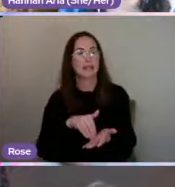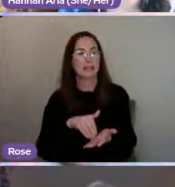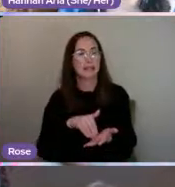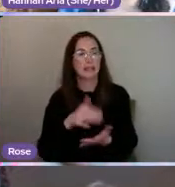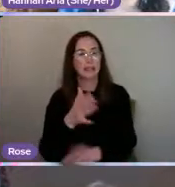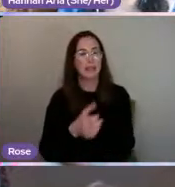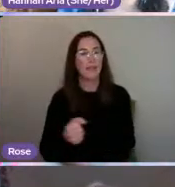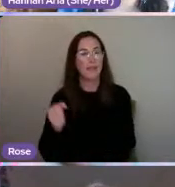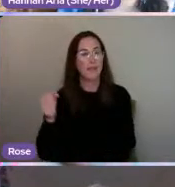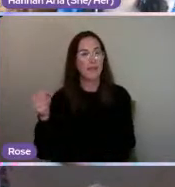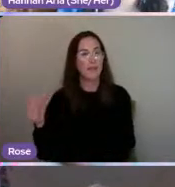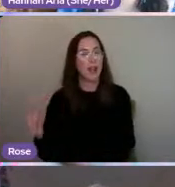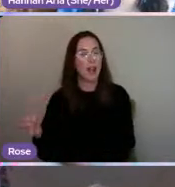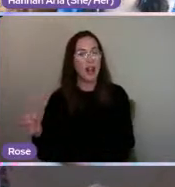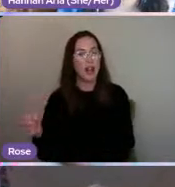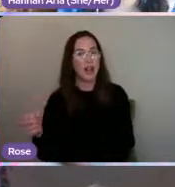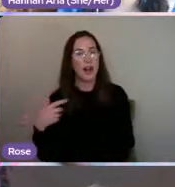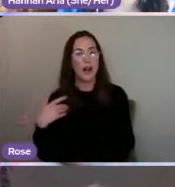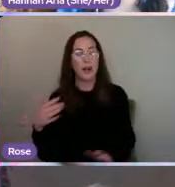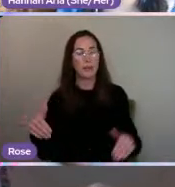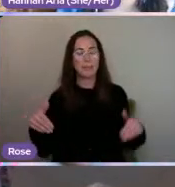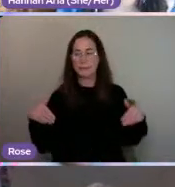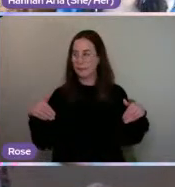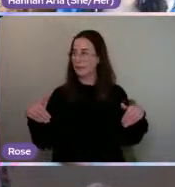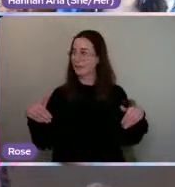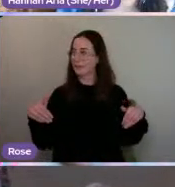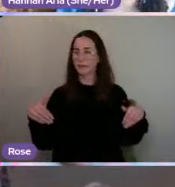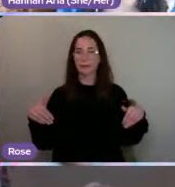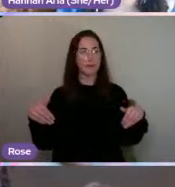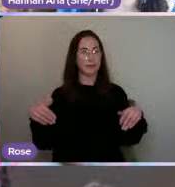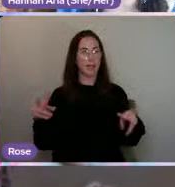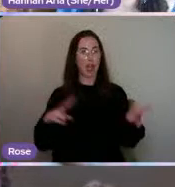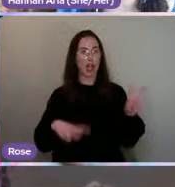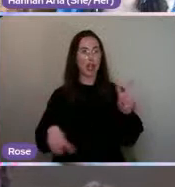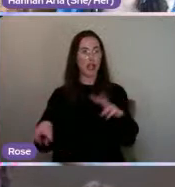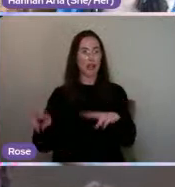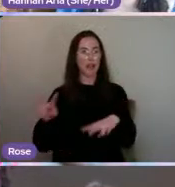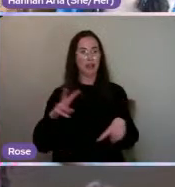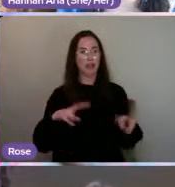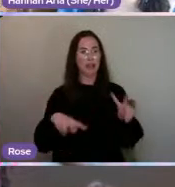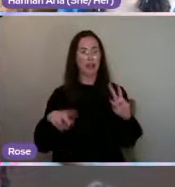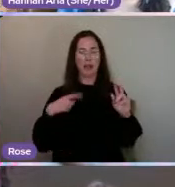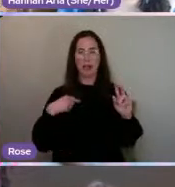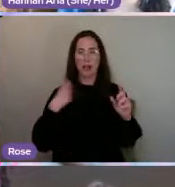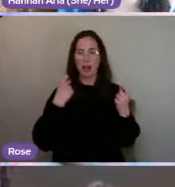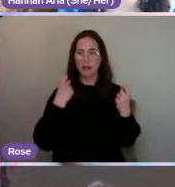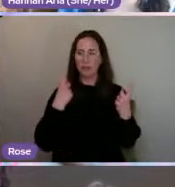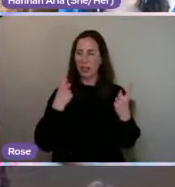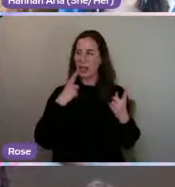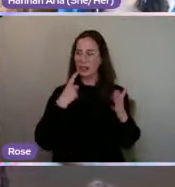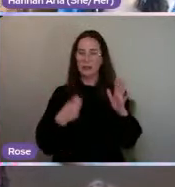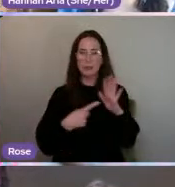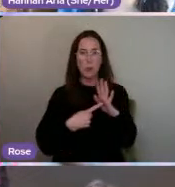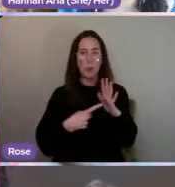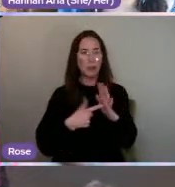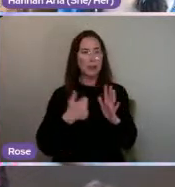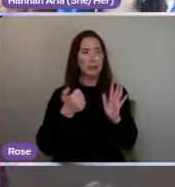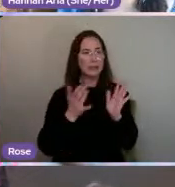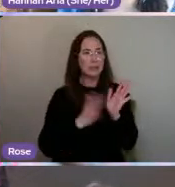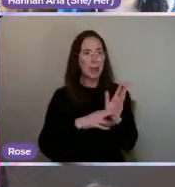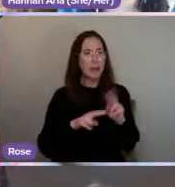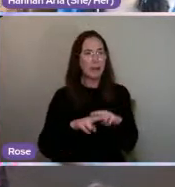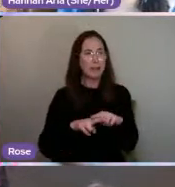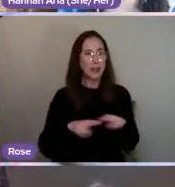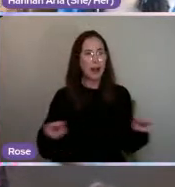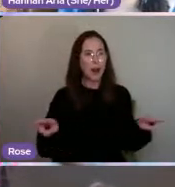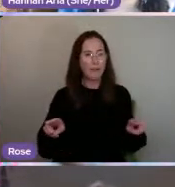I stepped back and looked at everything and realised what was important in life and had six months off work, which was